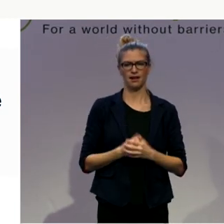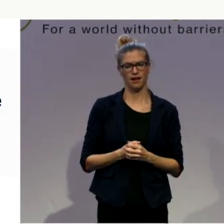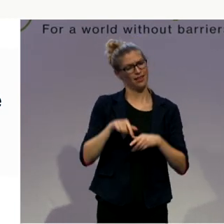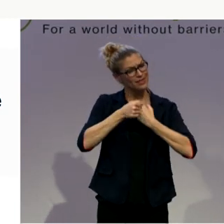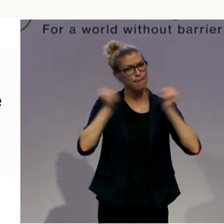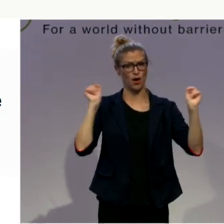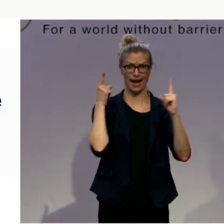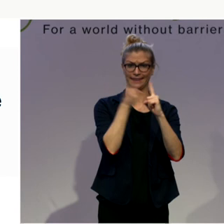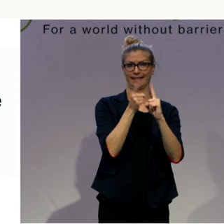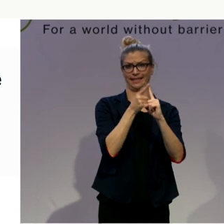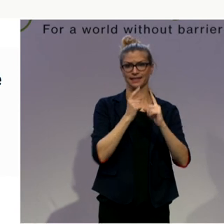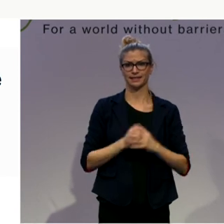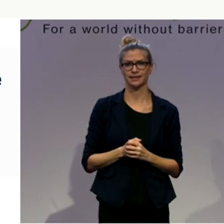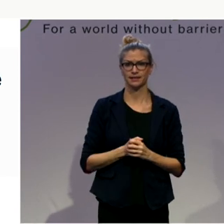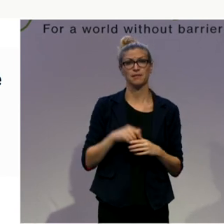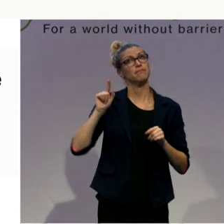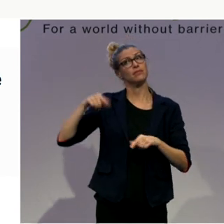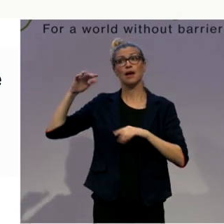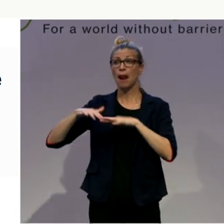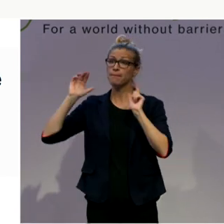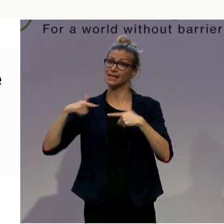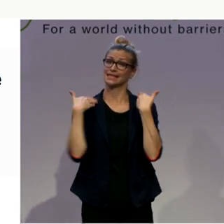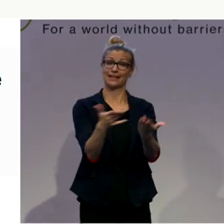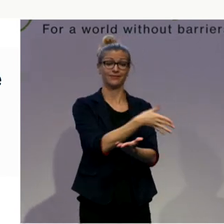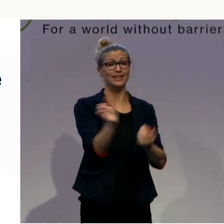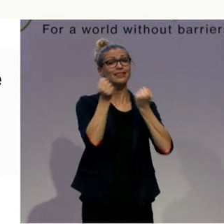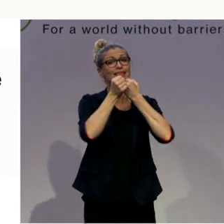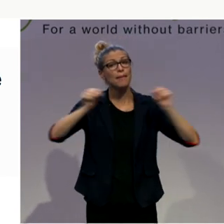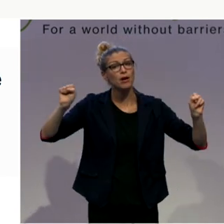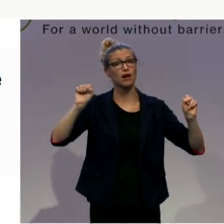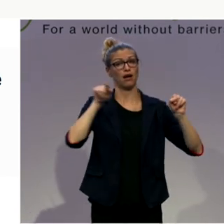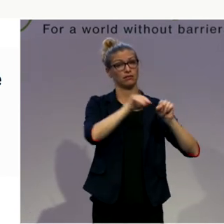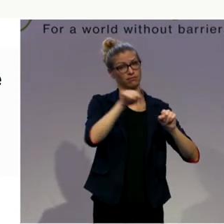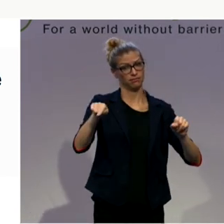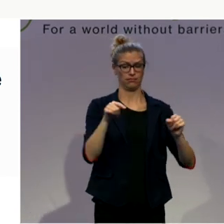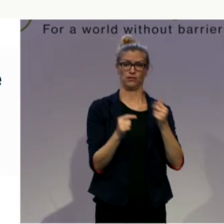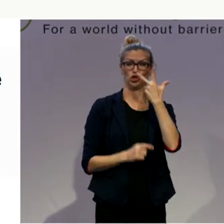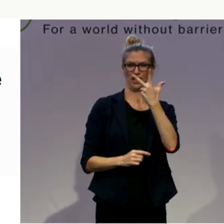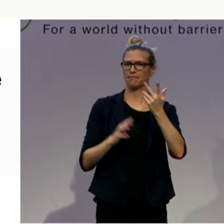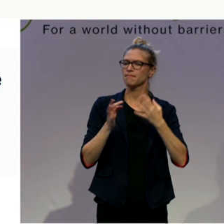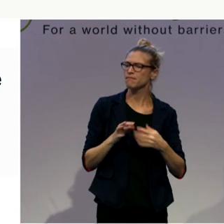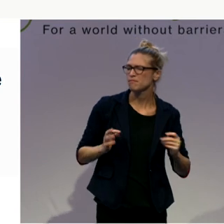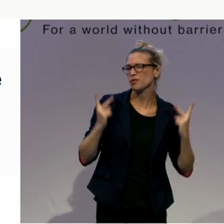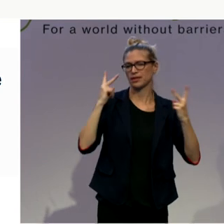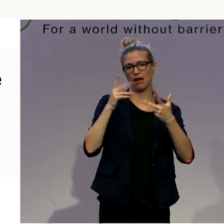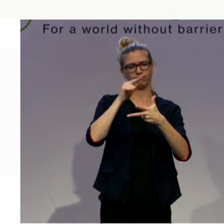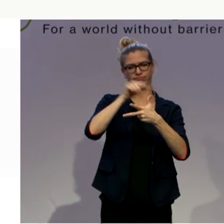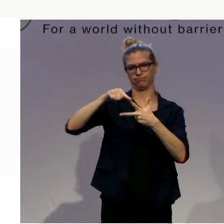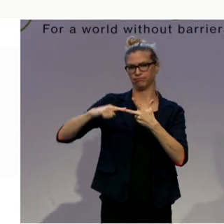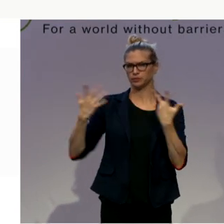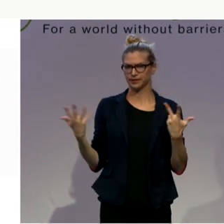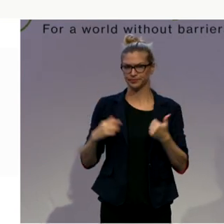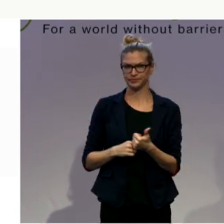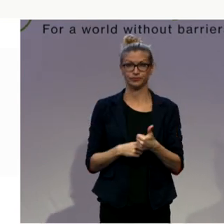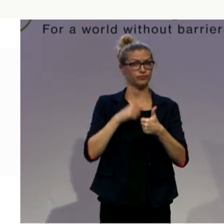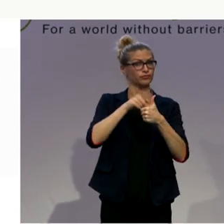Parliament has three key roles that affect disabled people in different ways. First, the primary